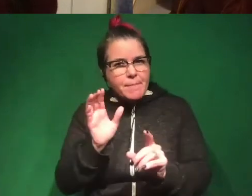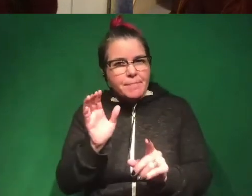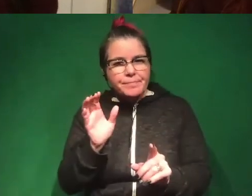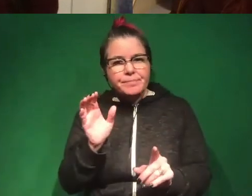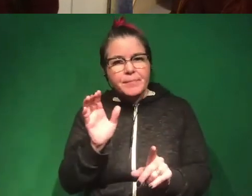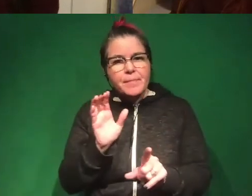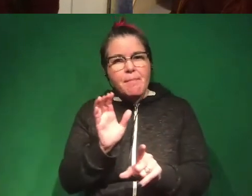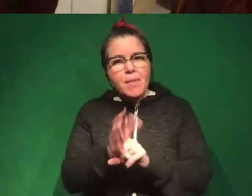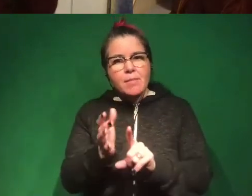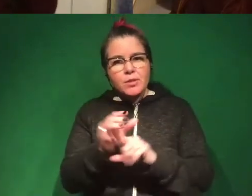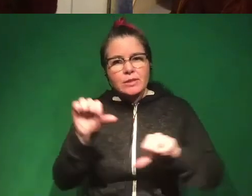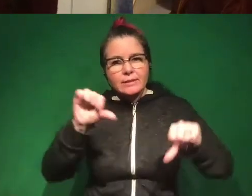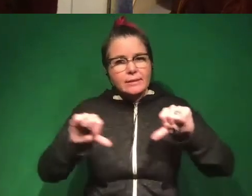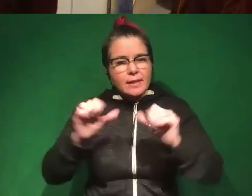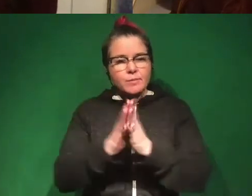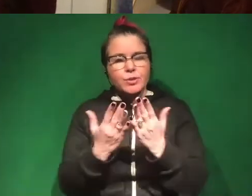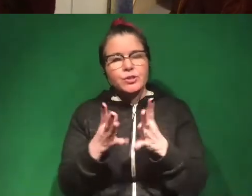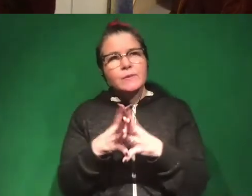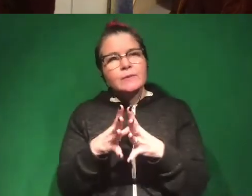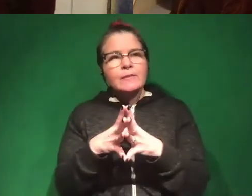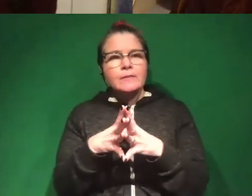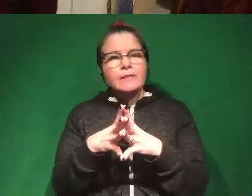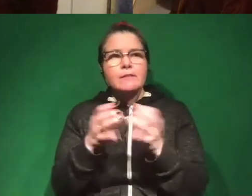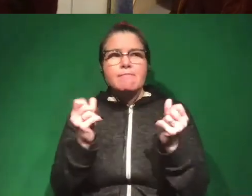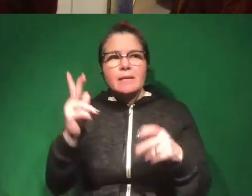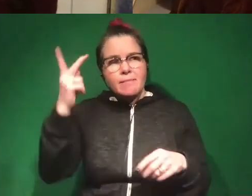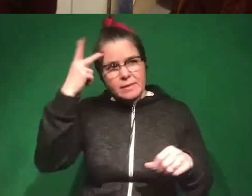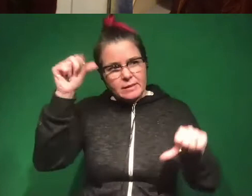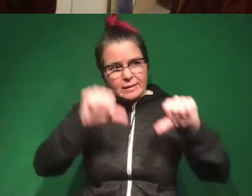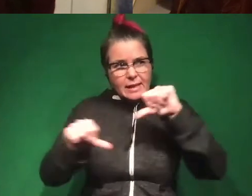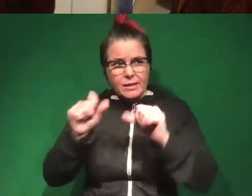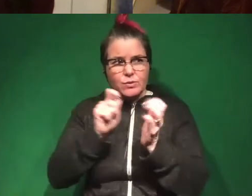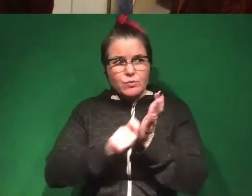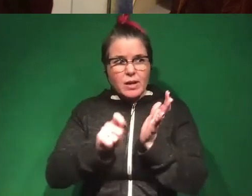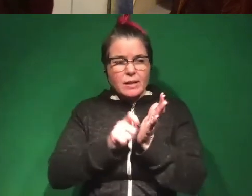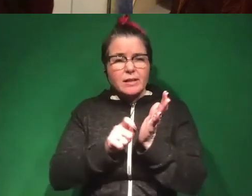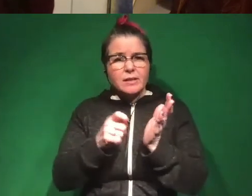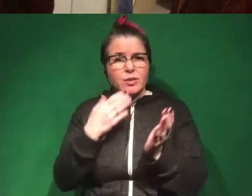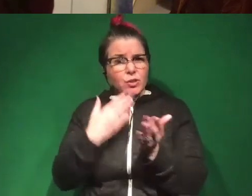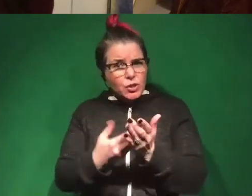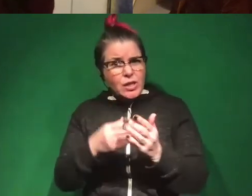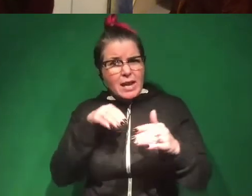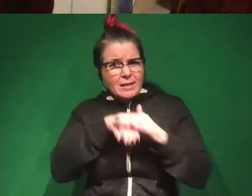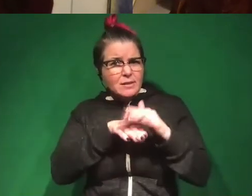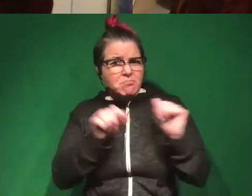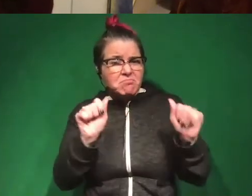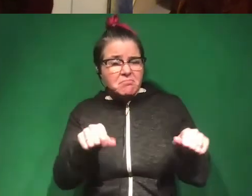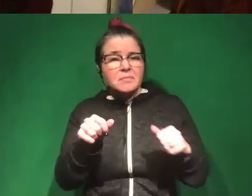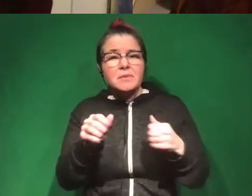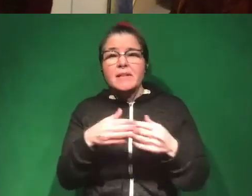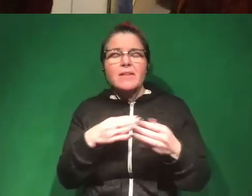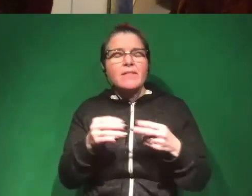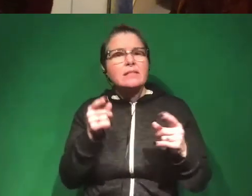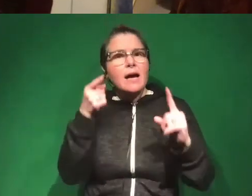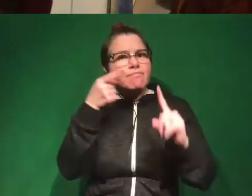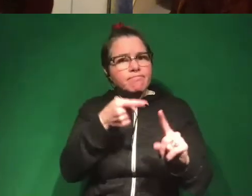books. I will say that a lot of political science writing is quite good and quite accessible. So even if it's not targeted to,